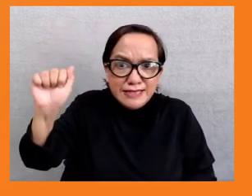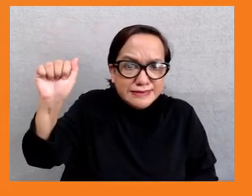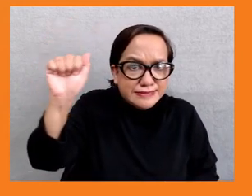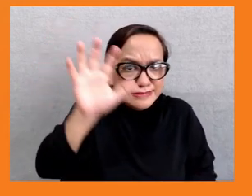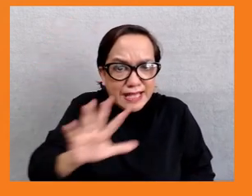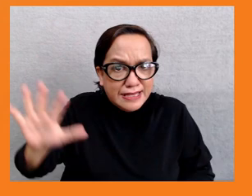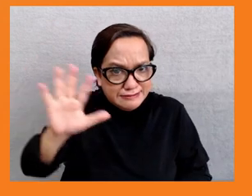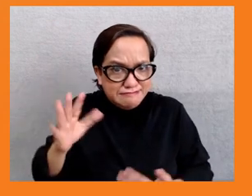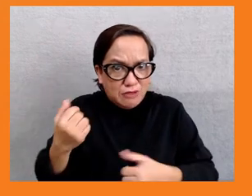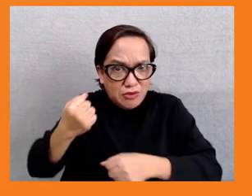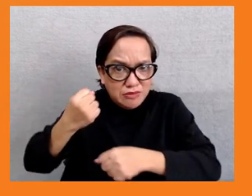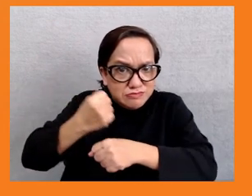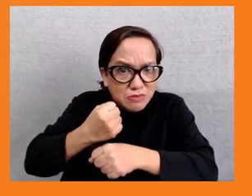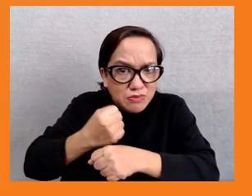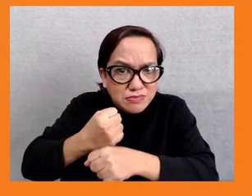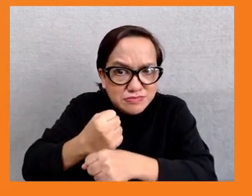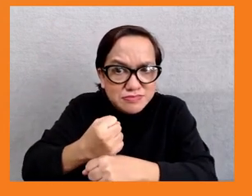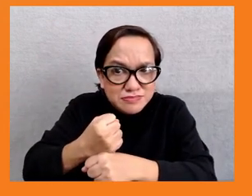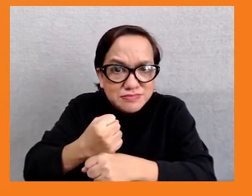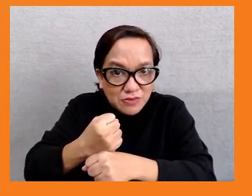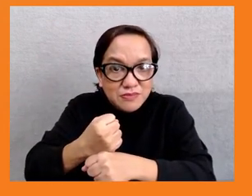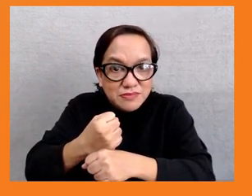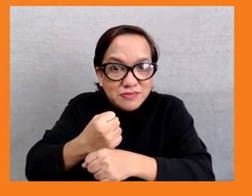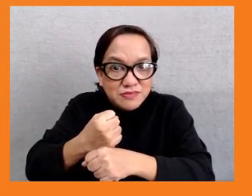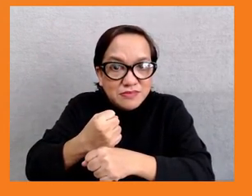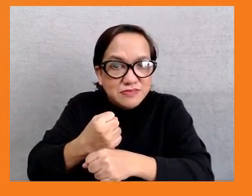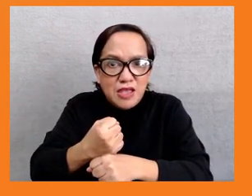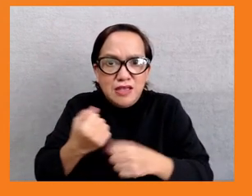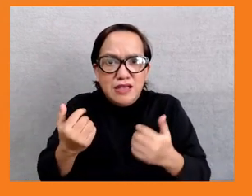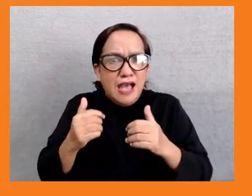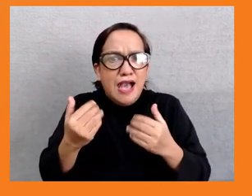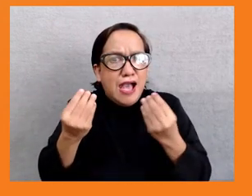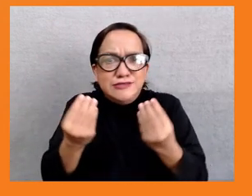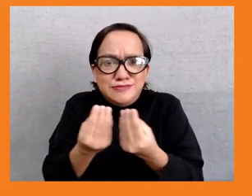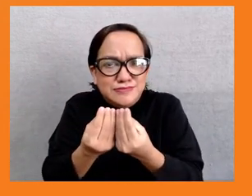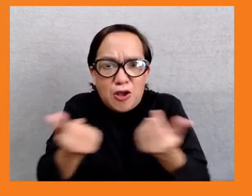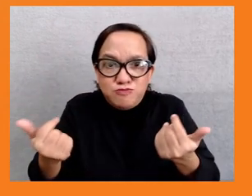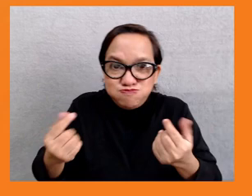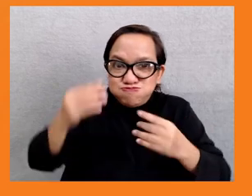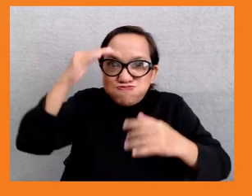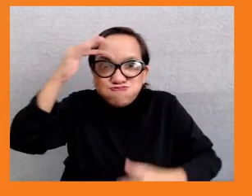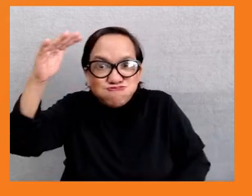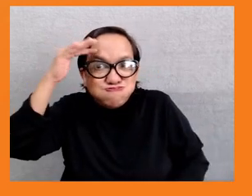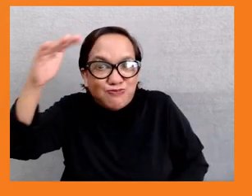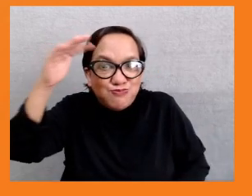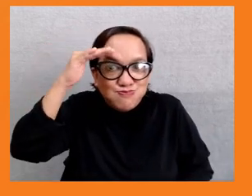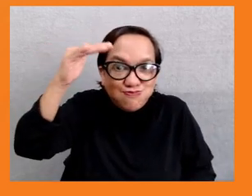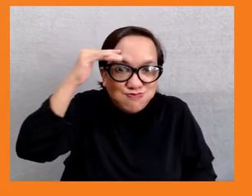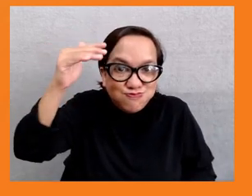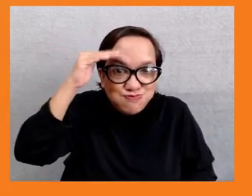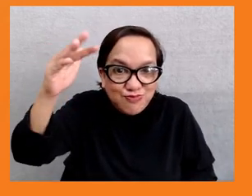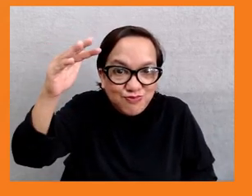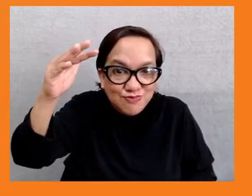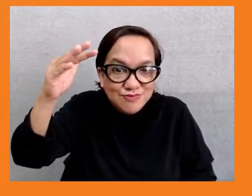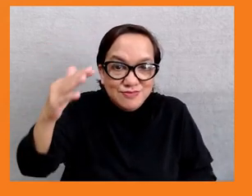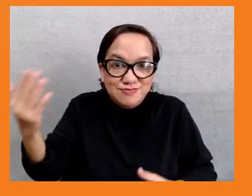2022 report is really innovative in being the first to look at whether the global response to the pandemic has done enough to fight inequality.